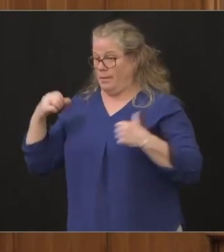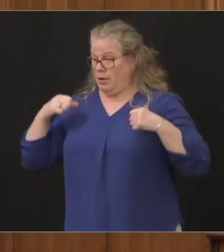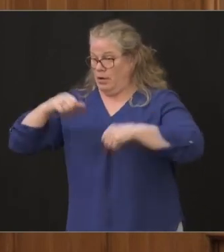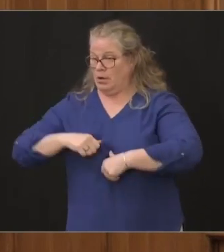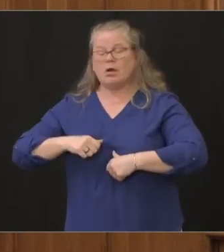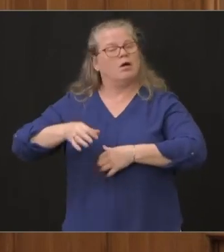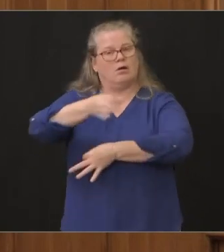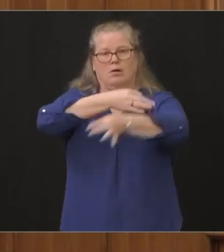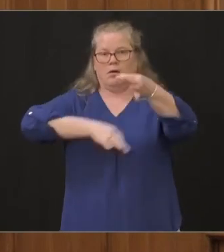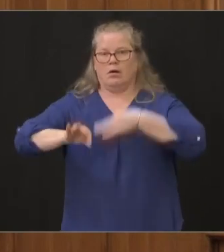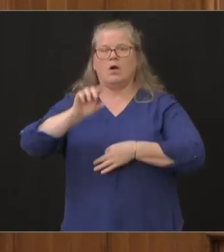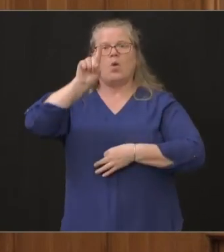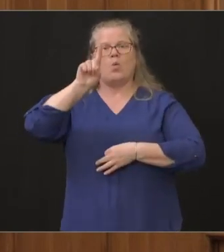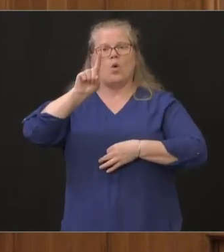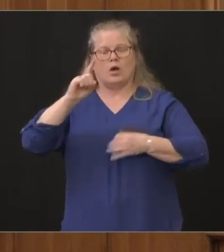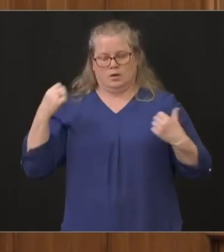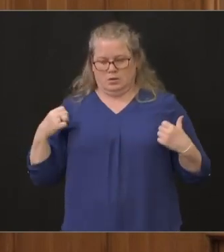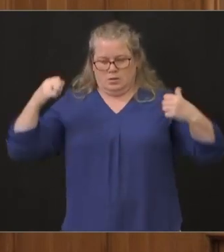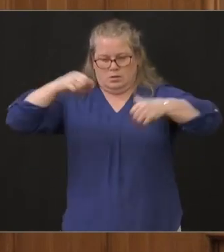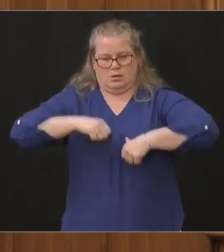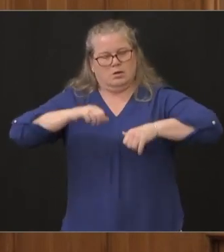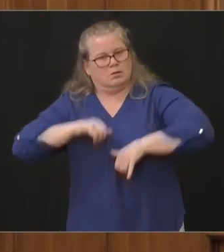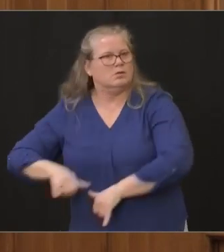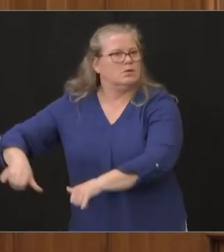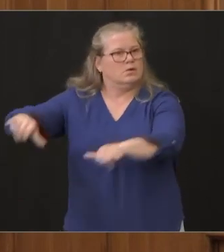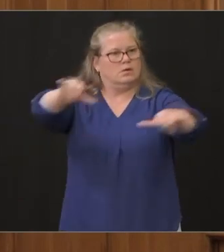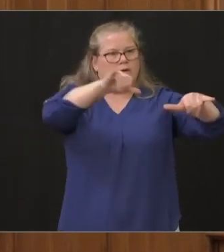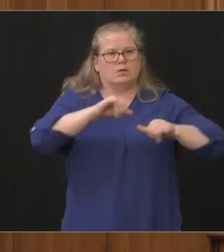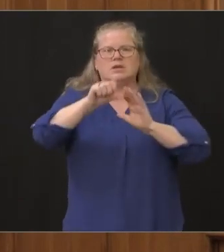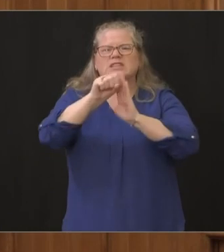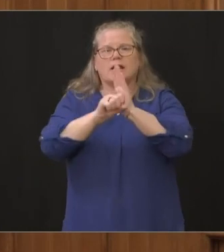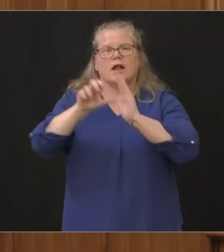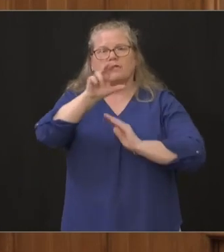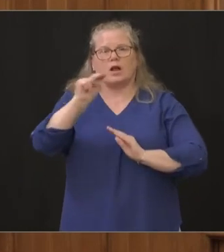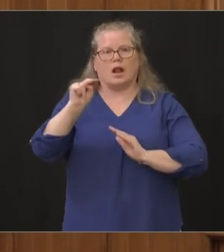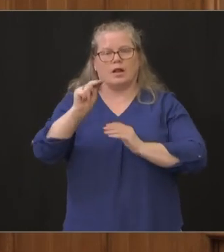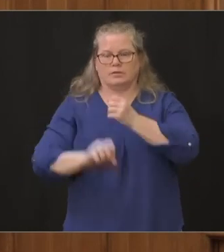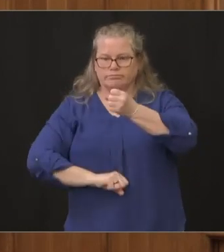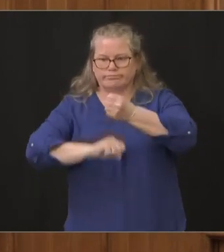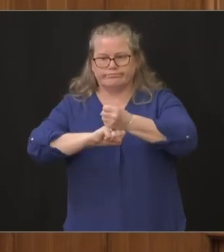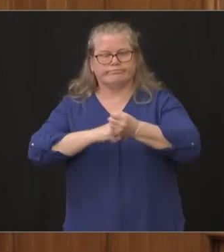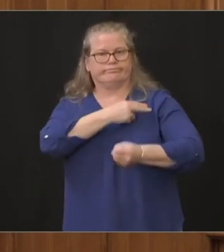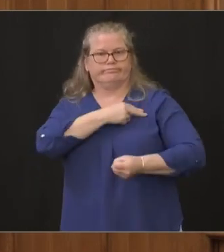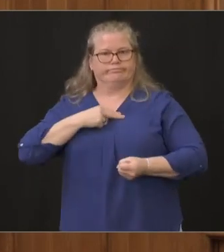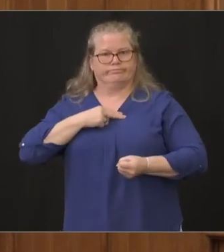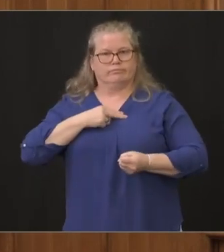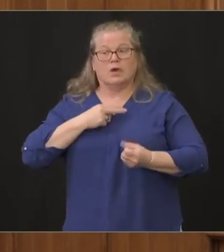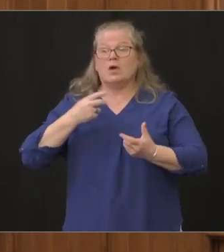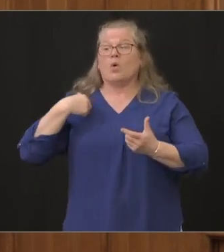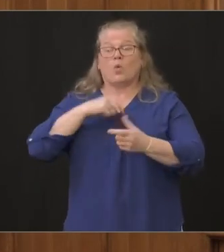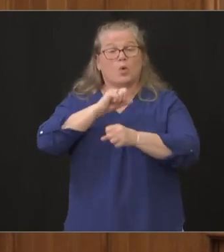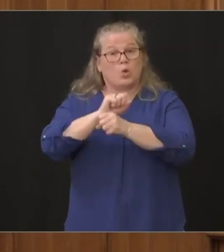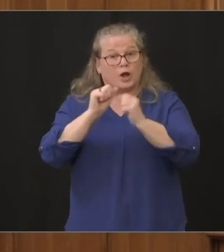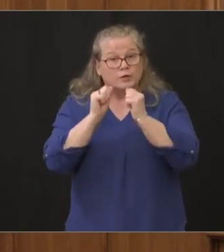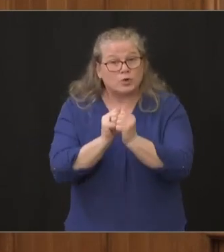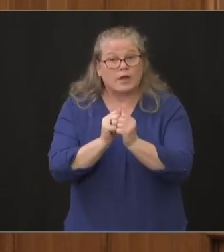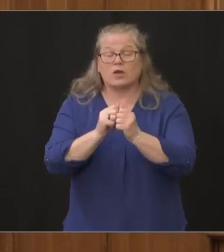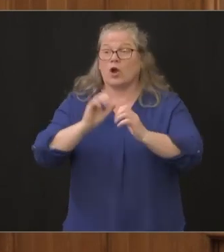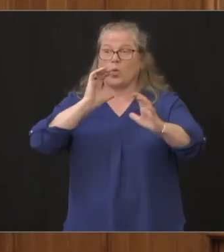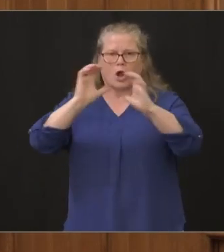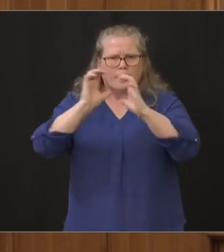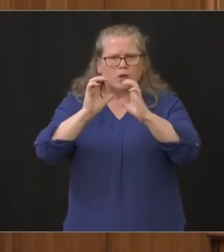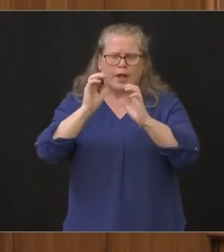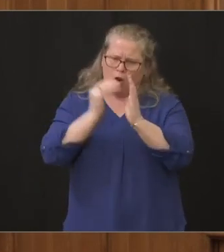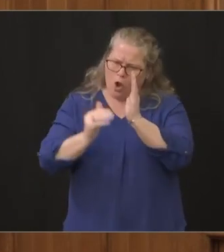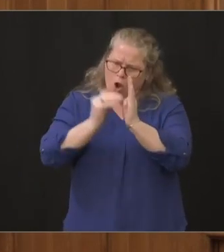planning together we're responding together and we're communicating incredibly frequently and it becomes critical during a crisis like